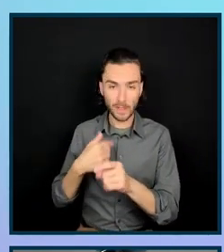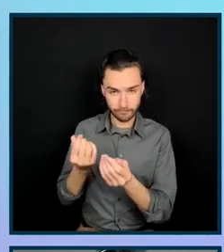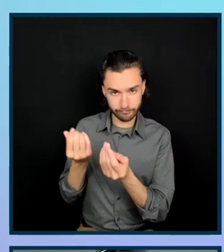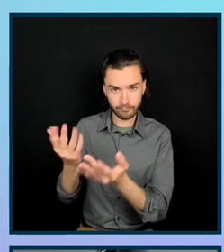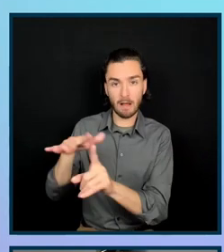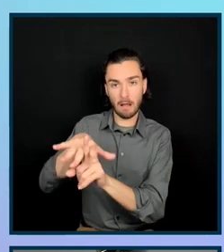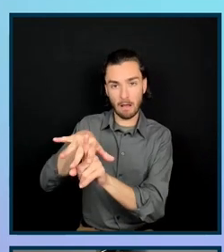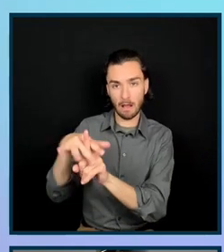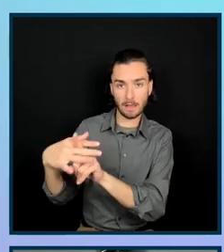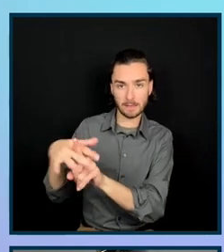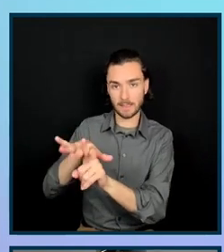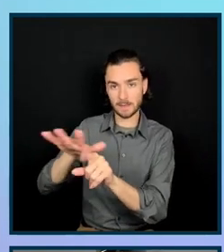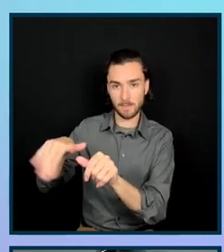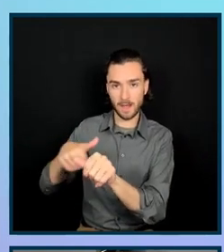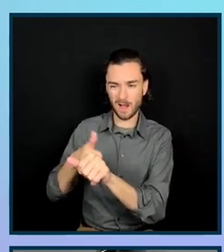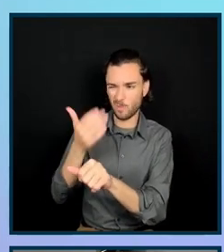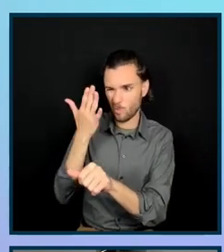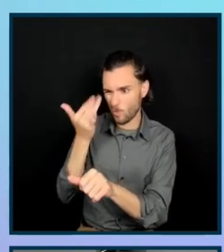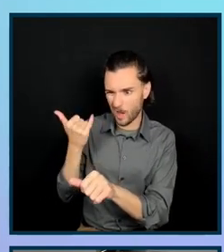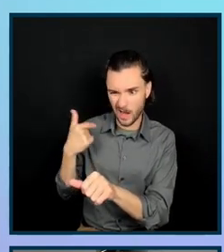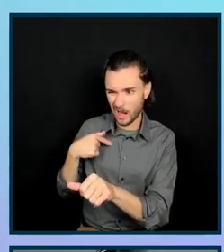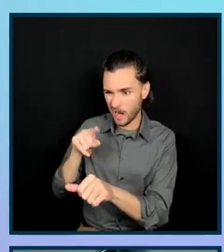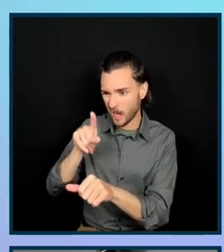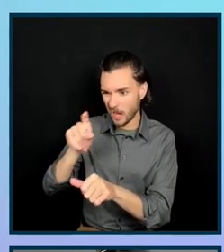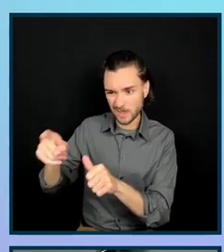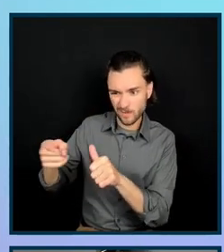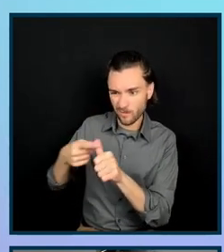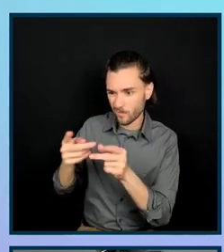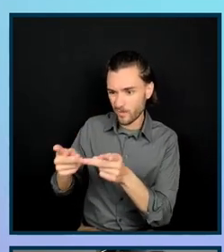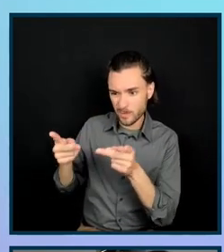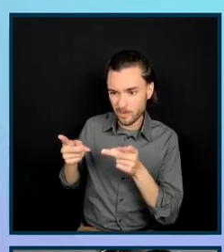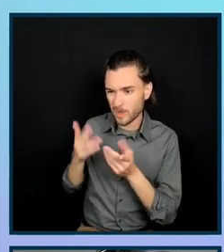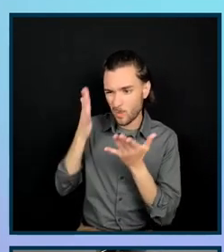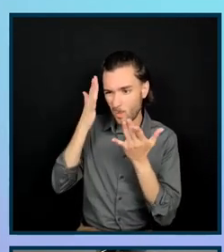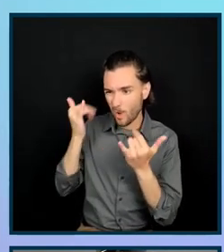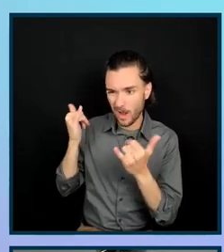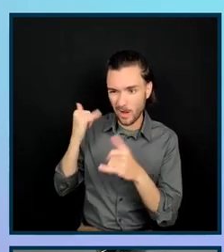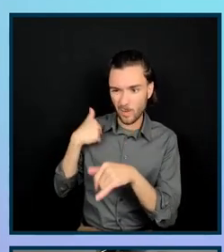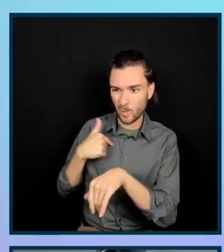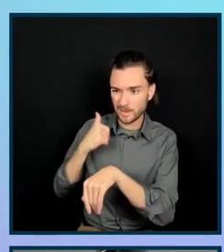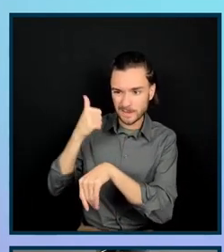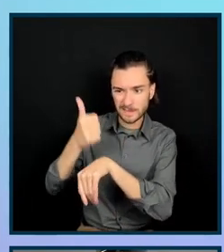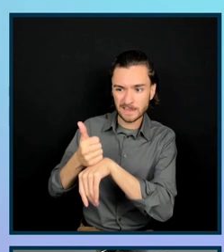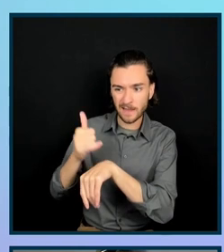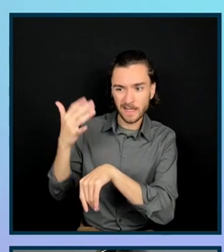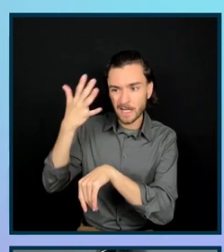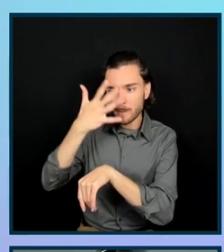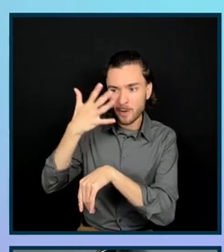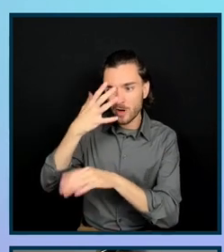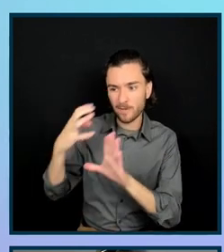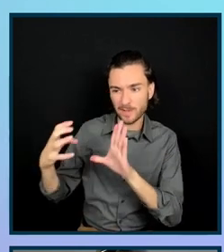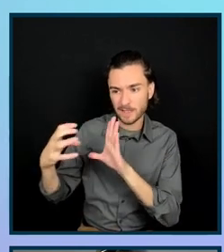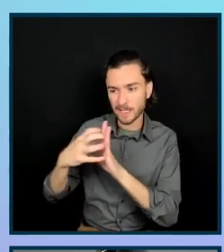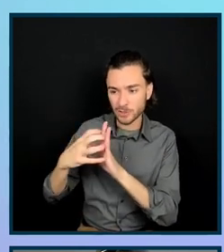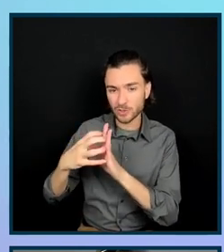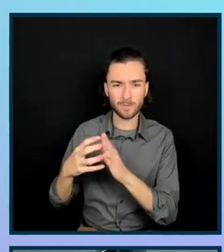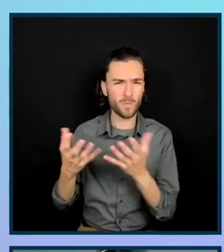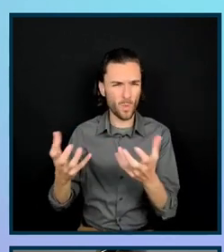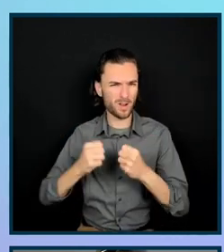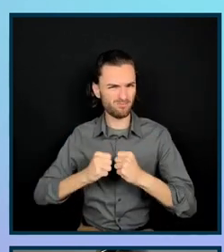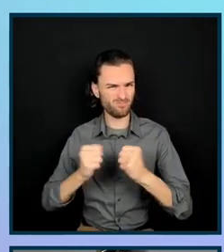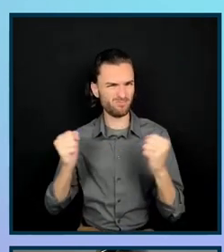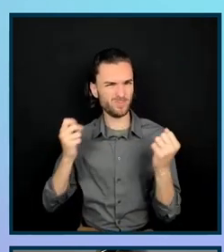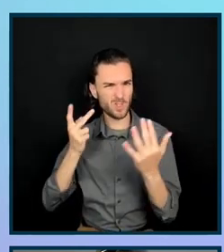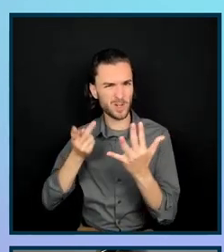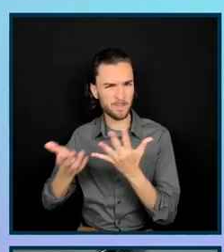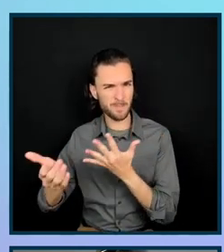why we're asking these questions in the first place and why do we have a demographic section. full transparency, this actually helps to model